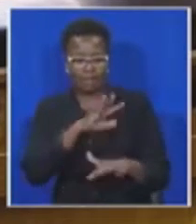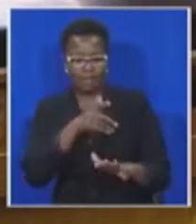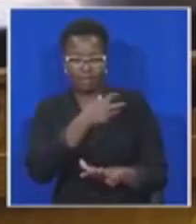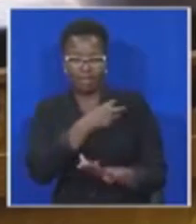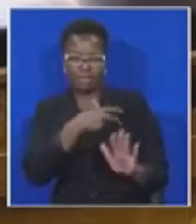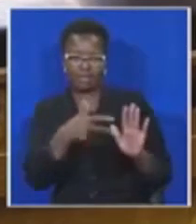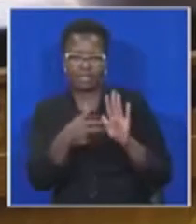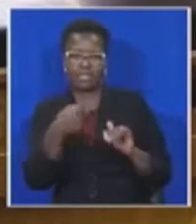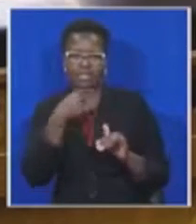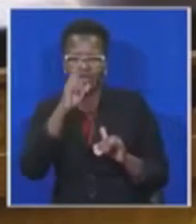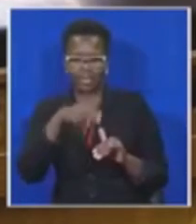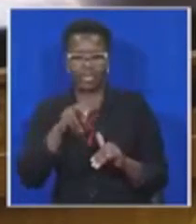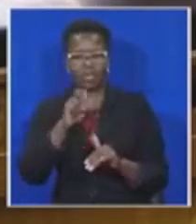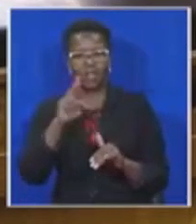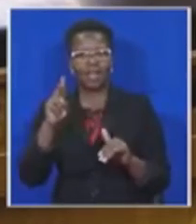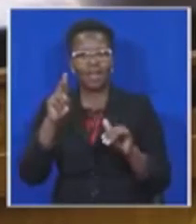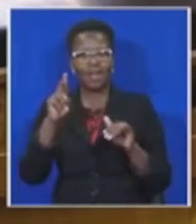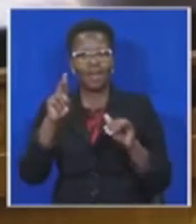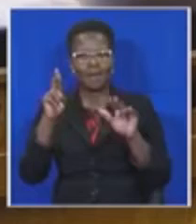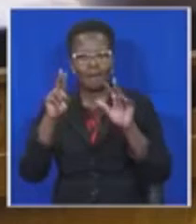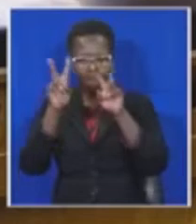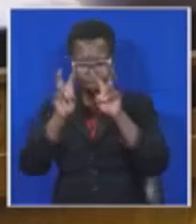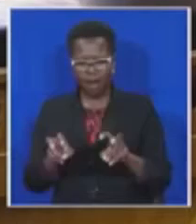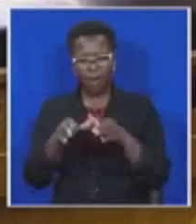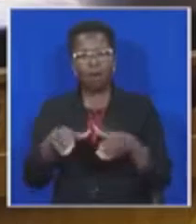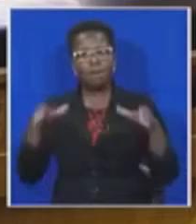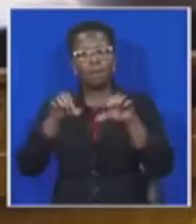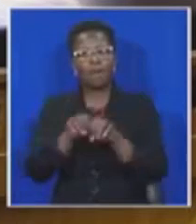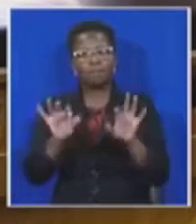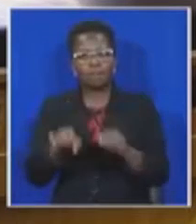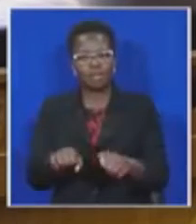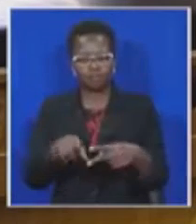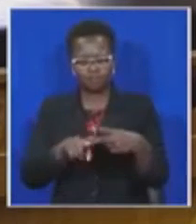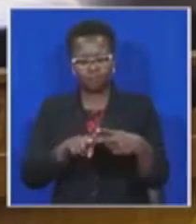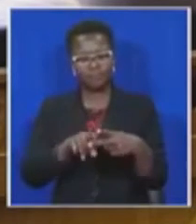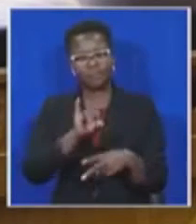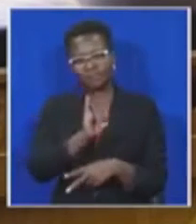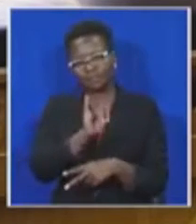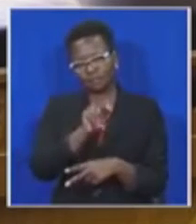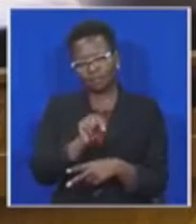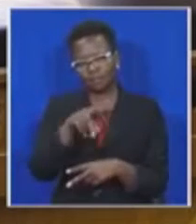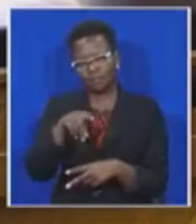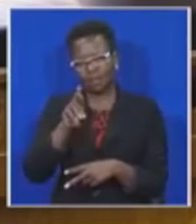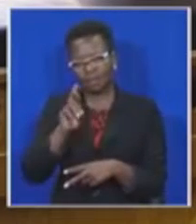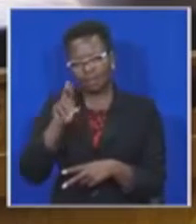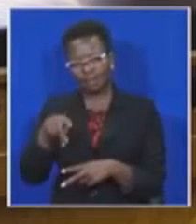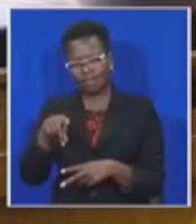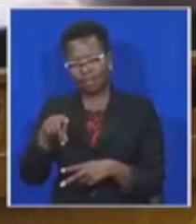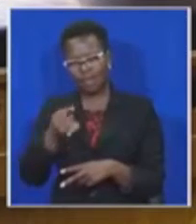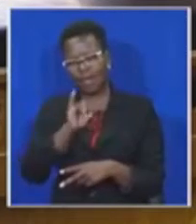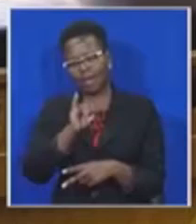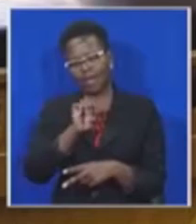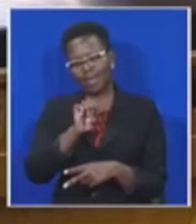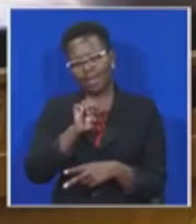the rollout of the nuclear power plants, the integrated nuclear infrastructure review by the IAEA,